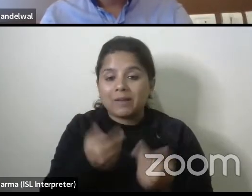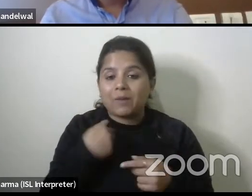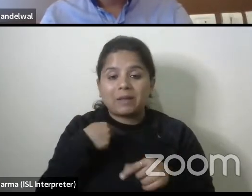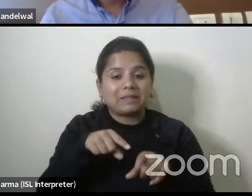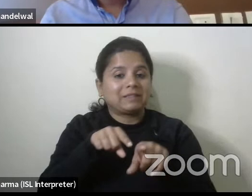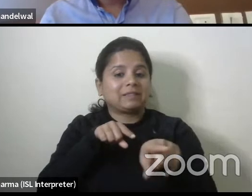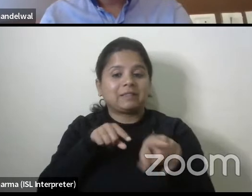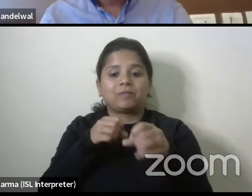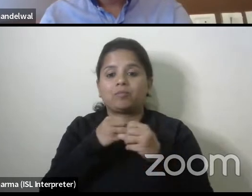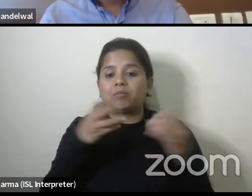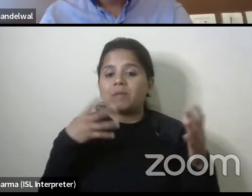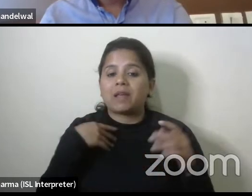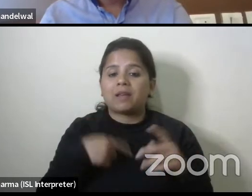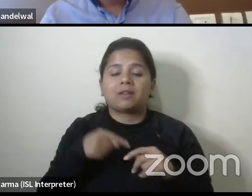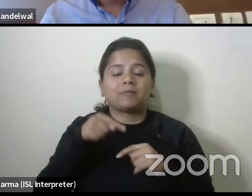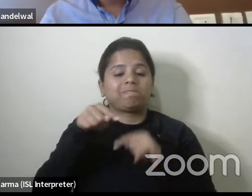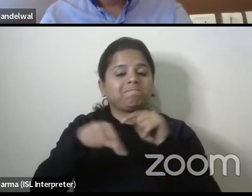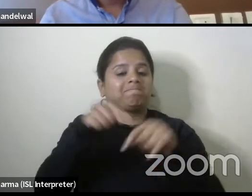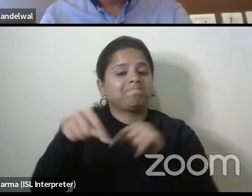got miles to go actually